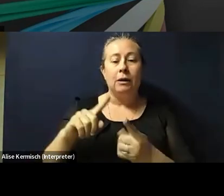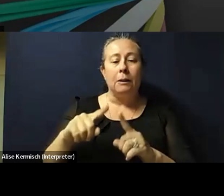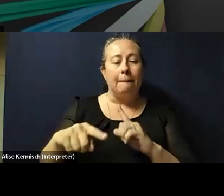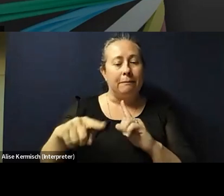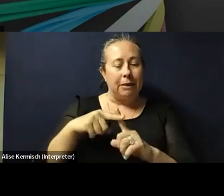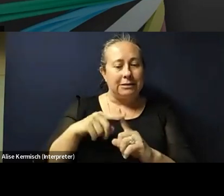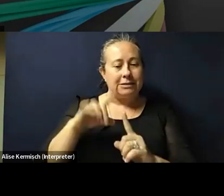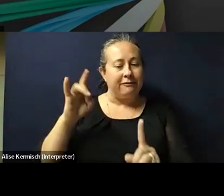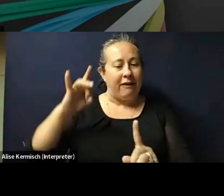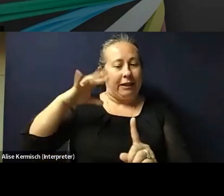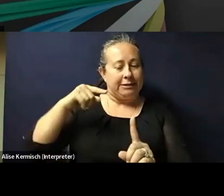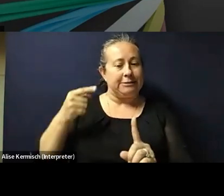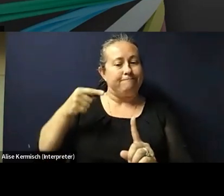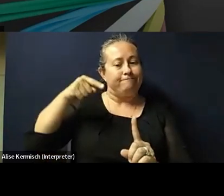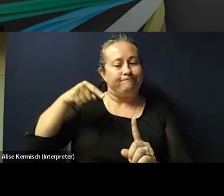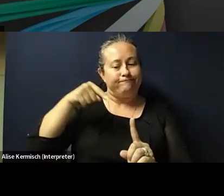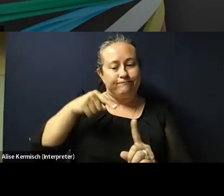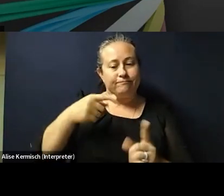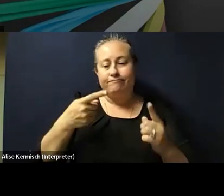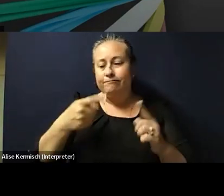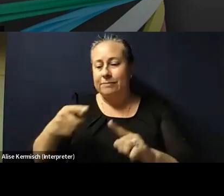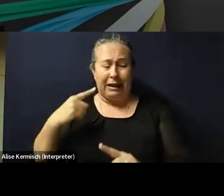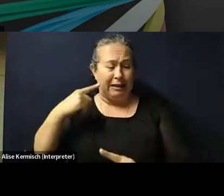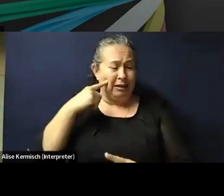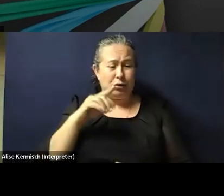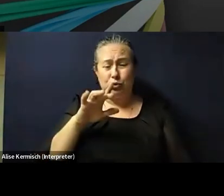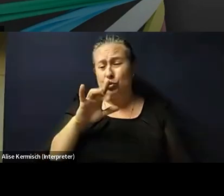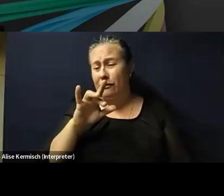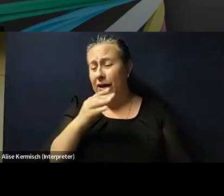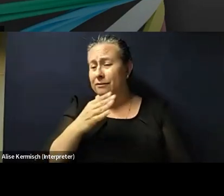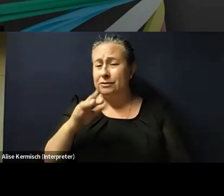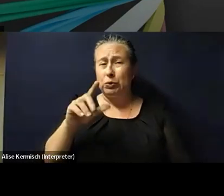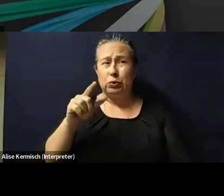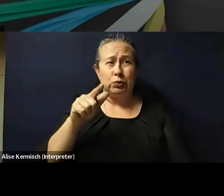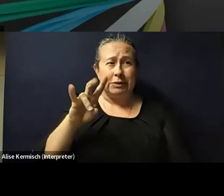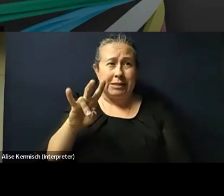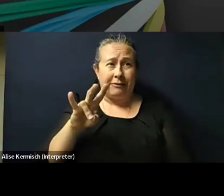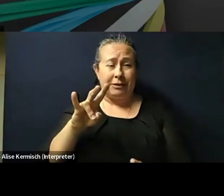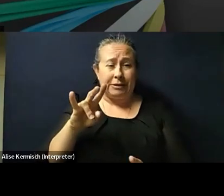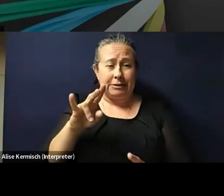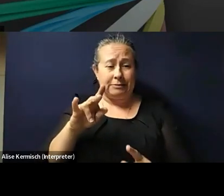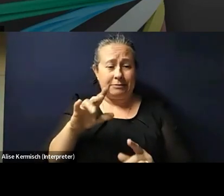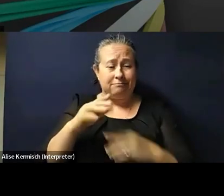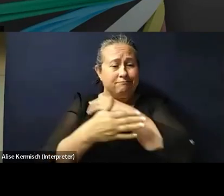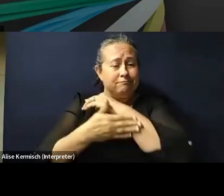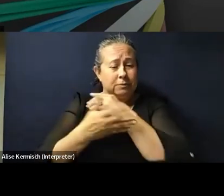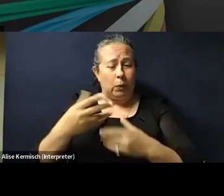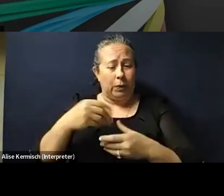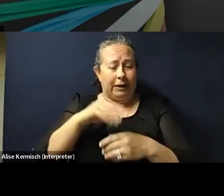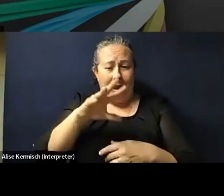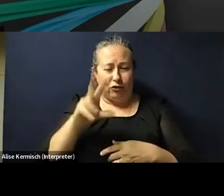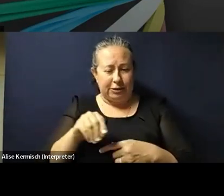violence has occurred in around, I think, 25 or 27 different countries in Africa. So